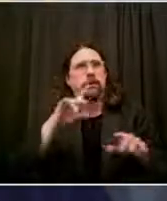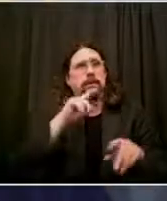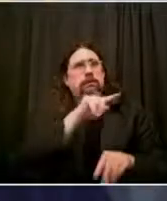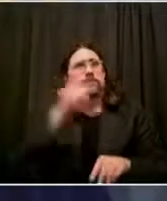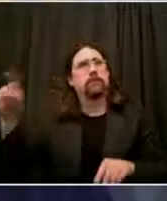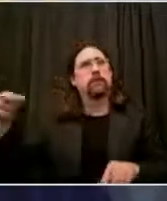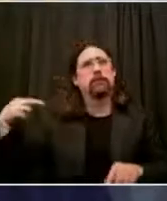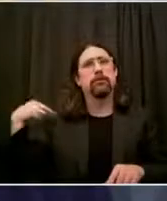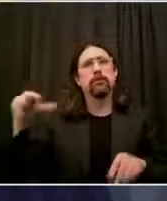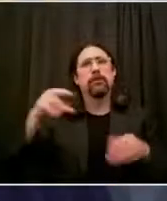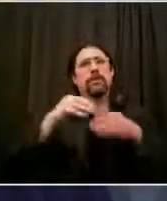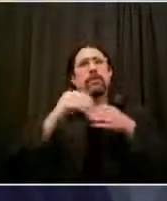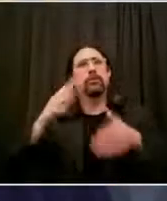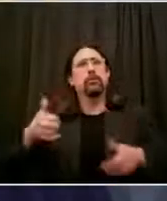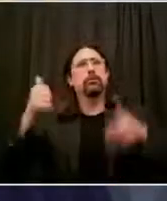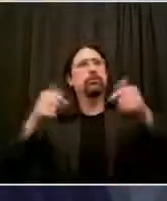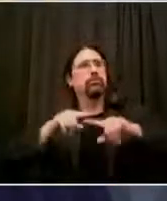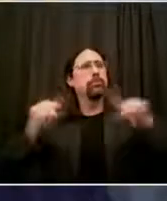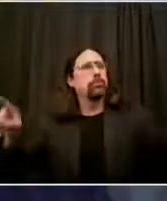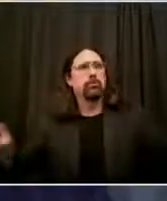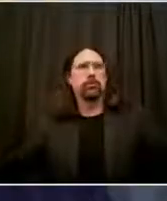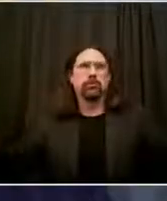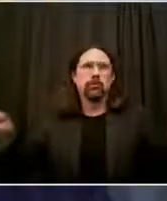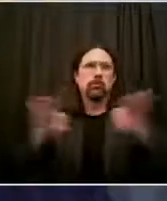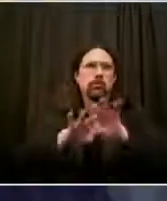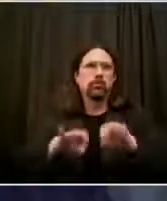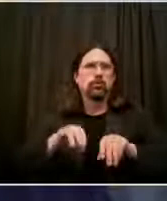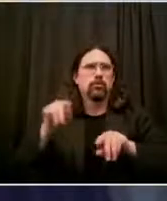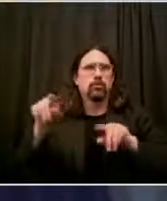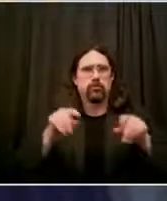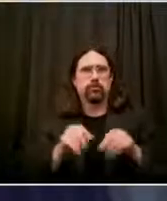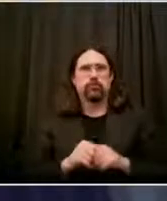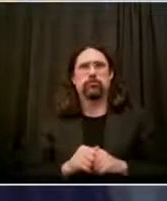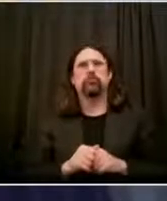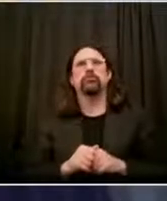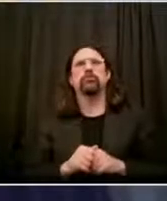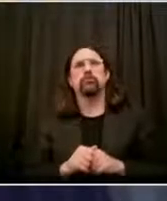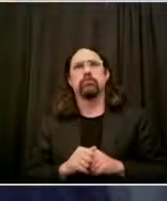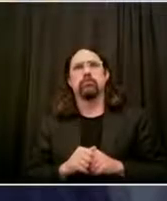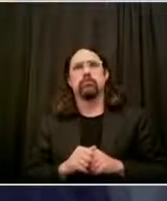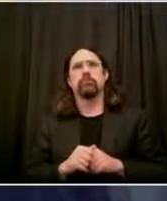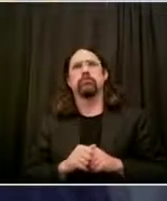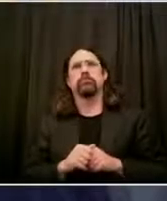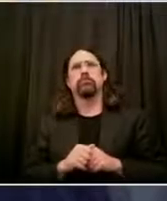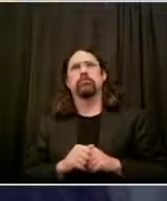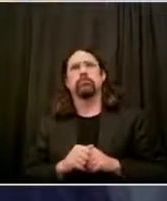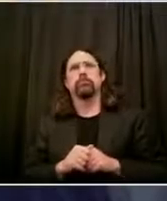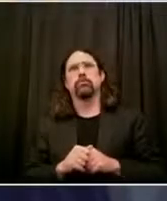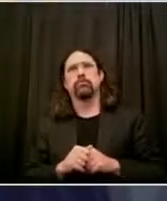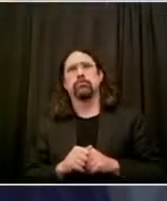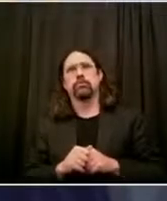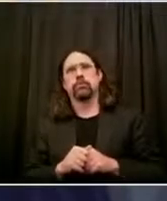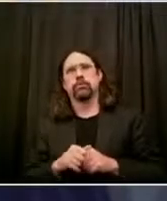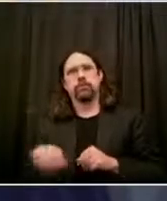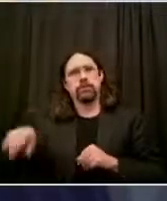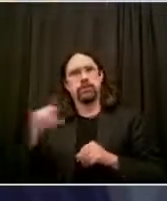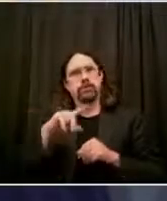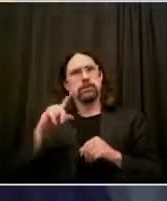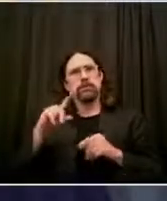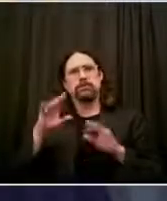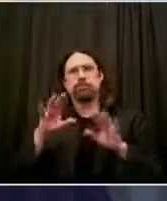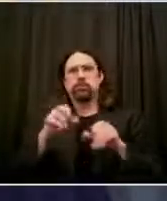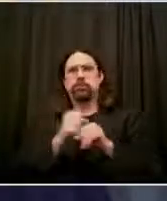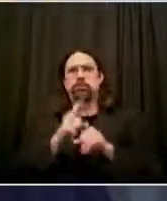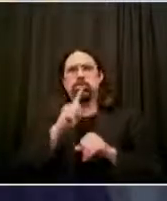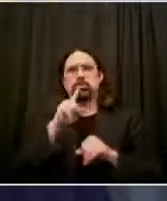faith efforts to spread mental health support through congregations. I've had a